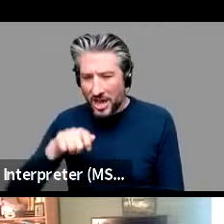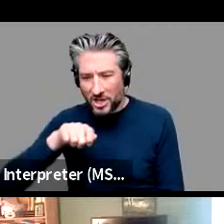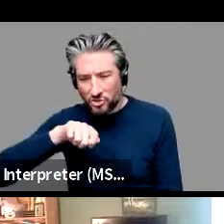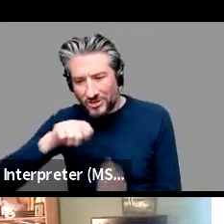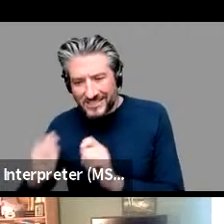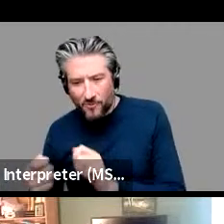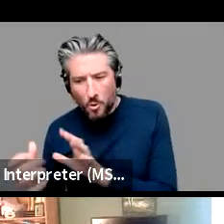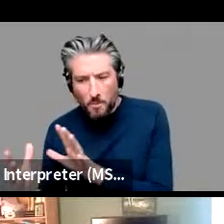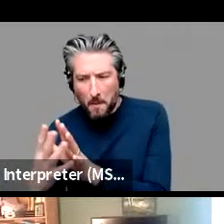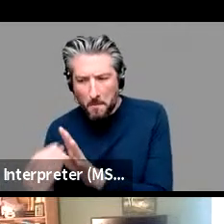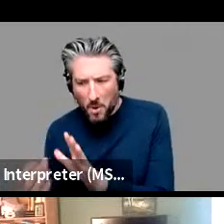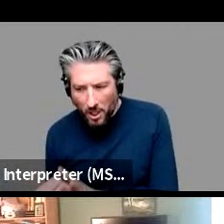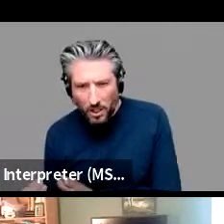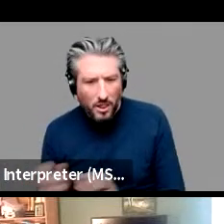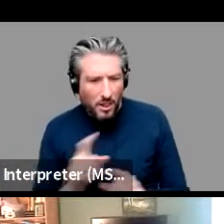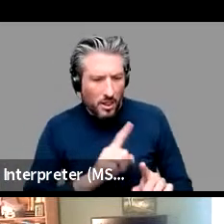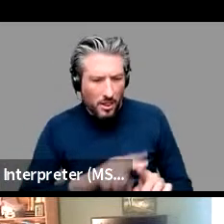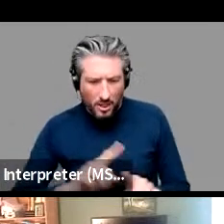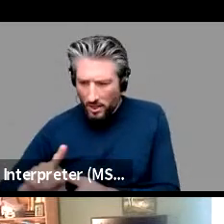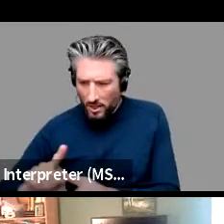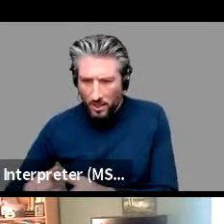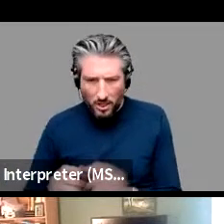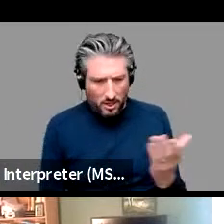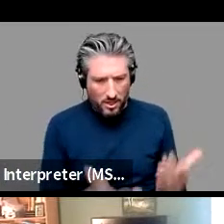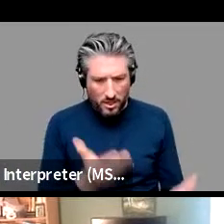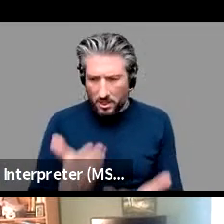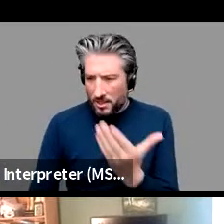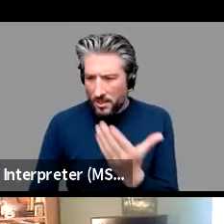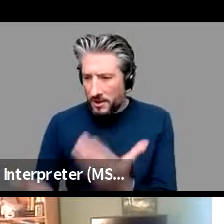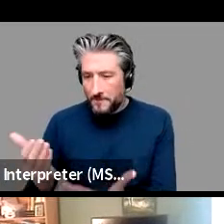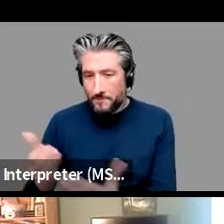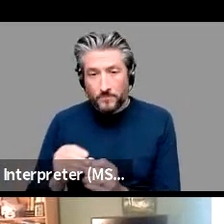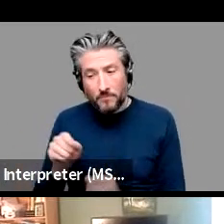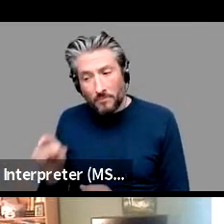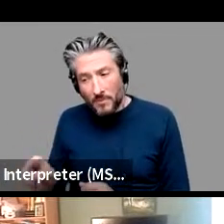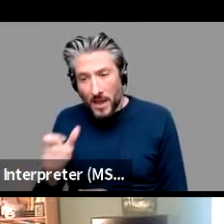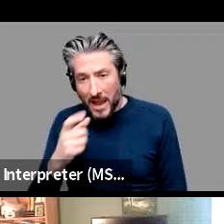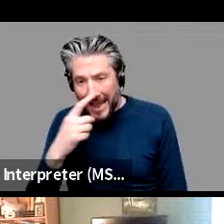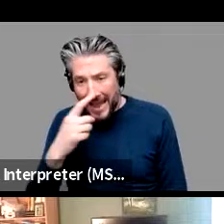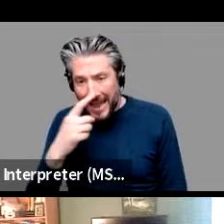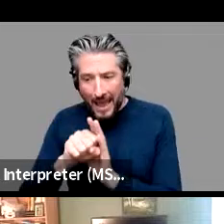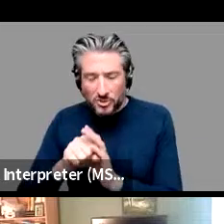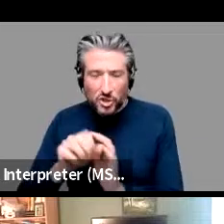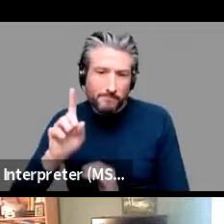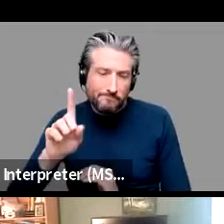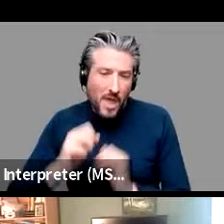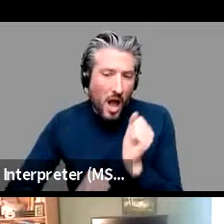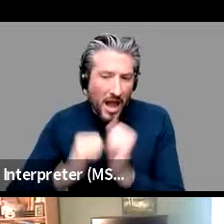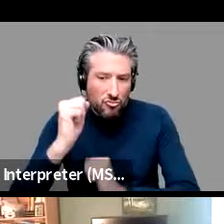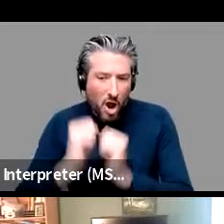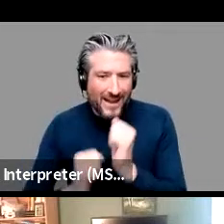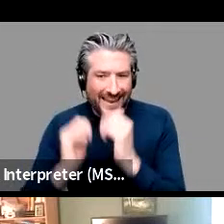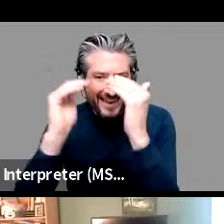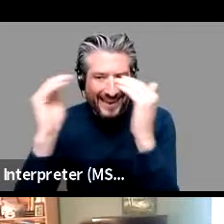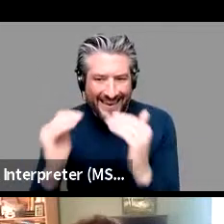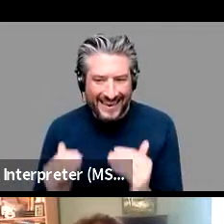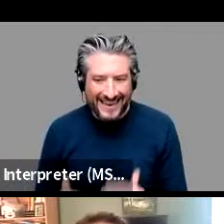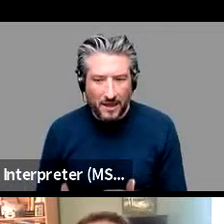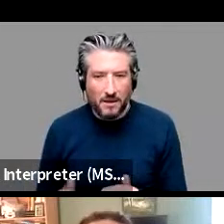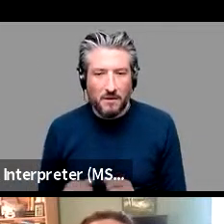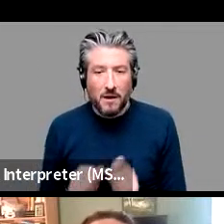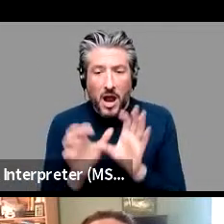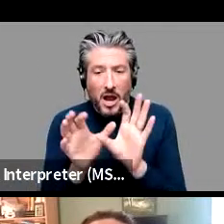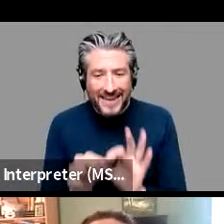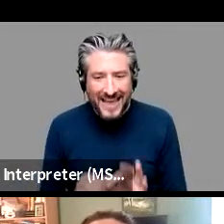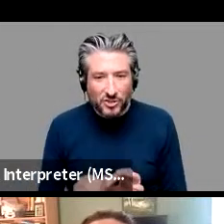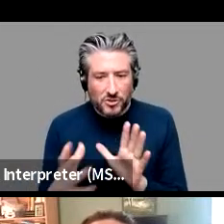can capture aspects of you know hierarchy um and connections models of course can generalize so